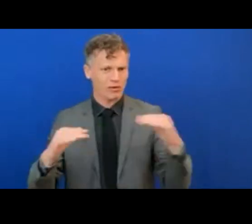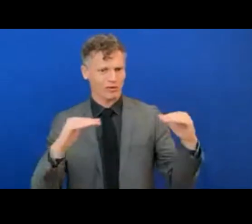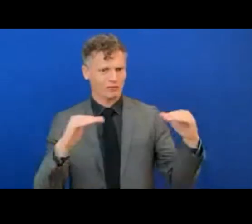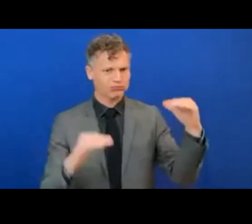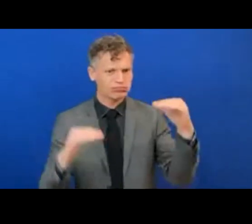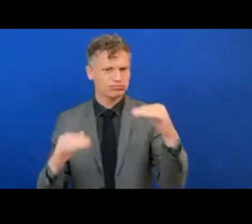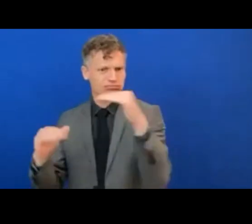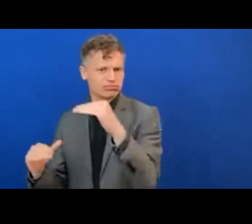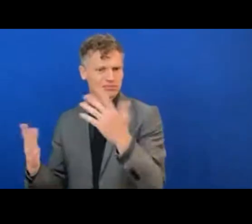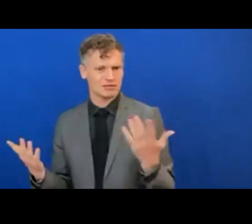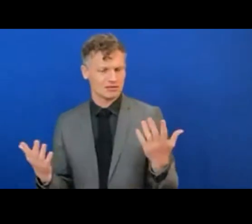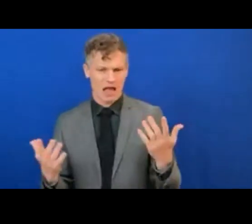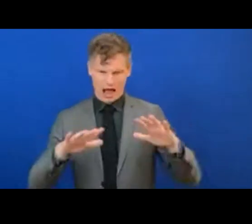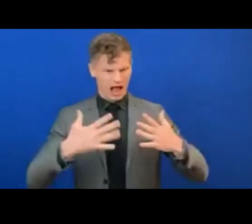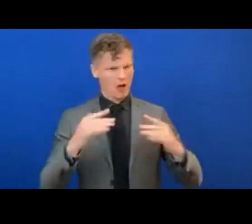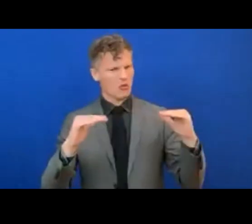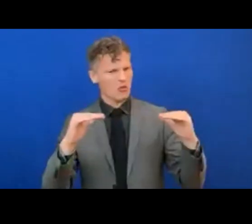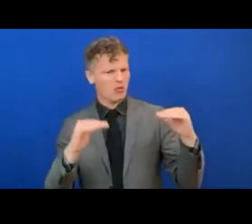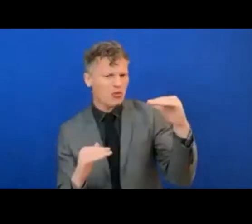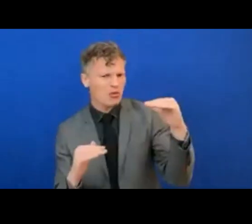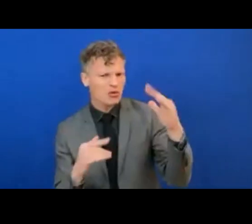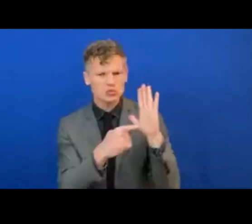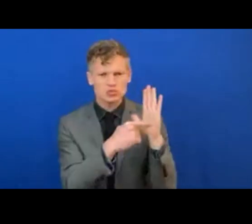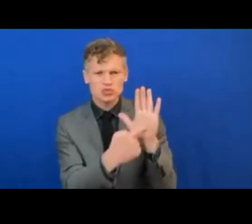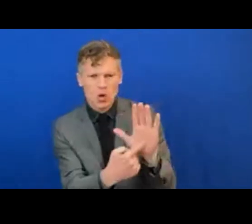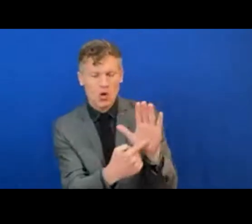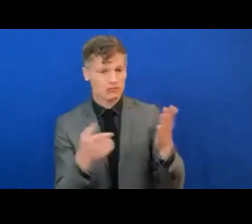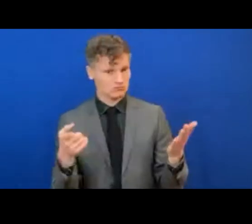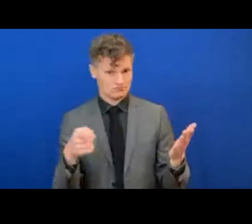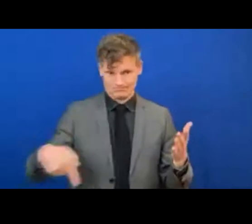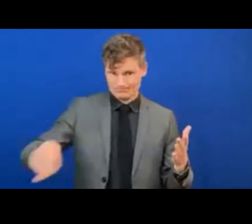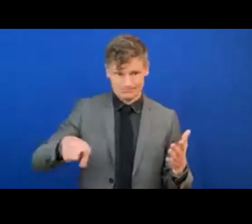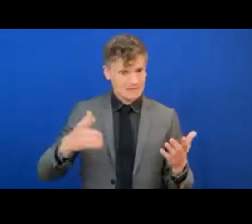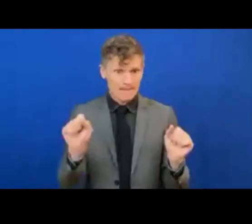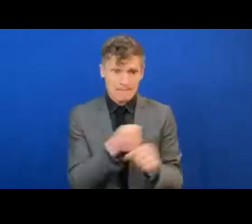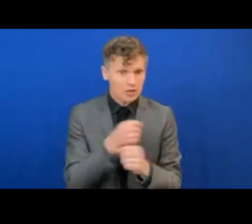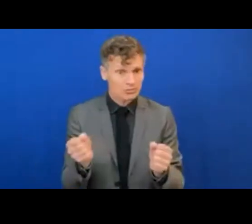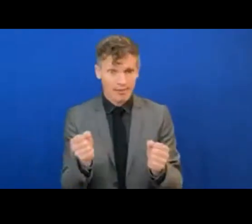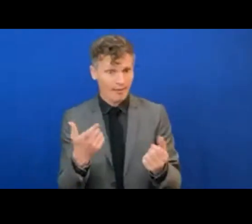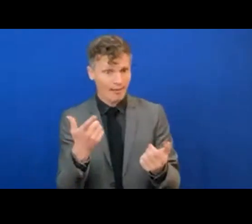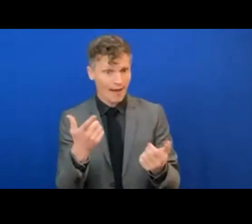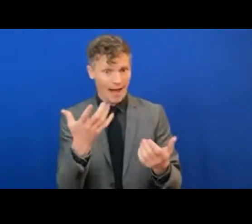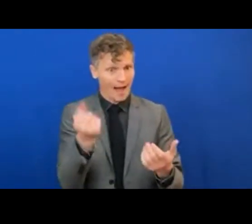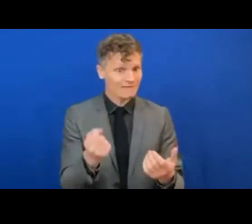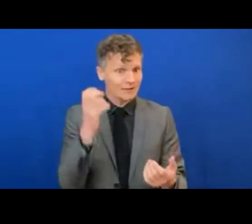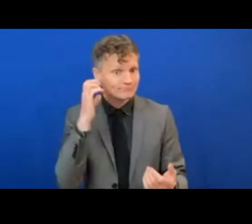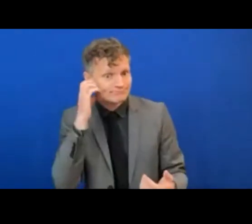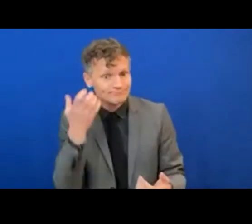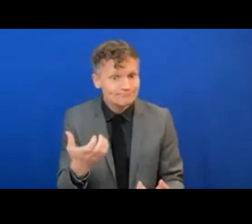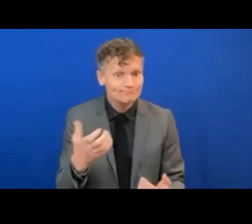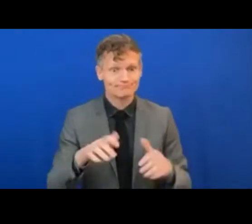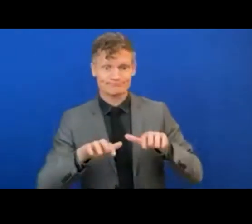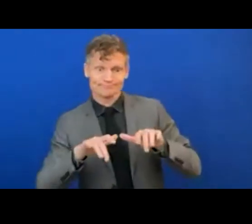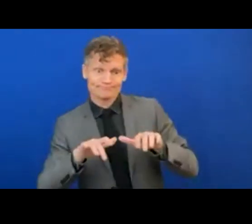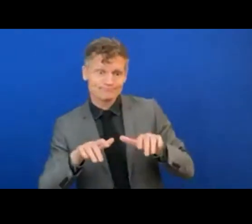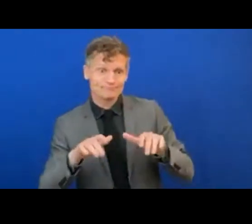itself in terms of access to affordable and high quality technology, as well as the know-how